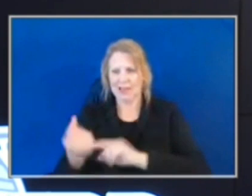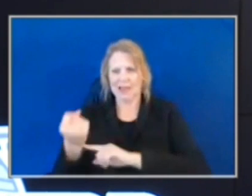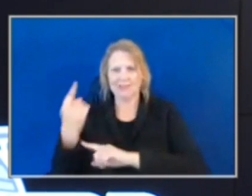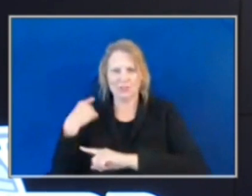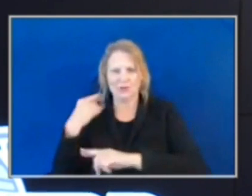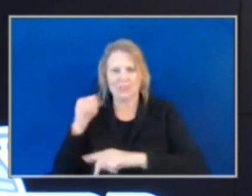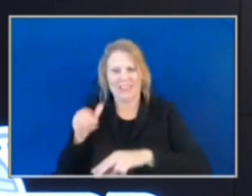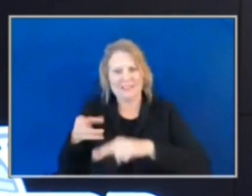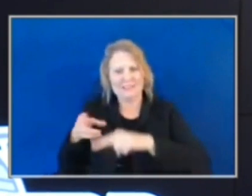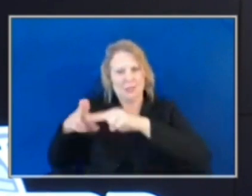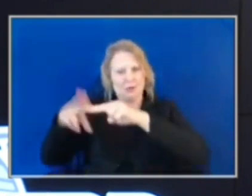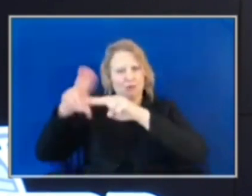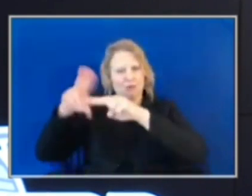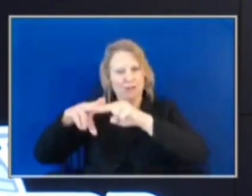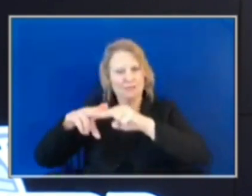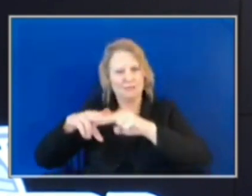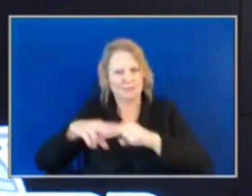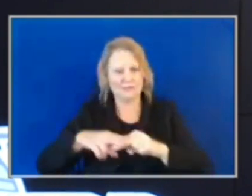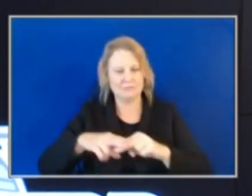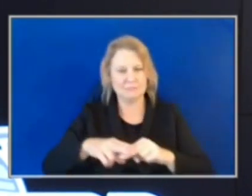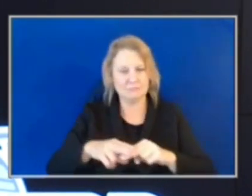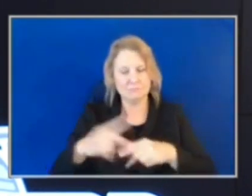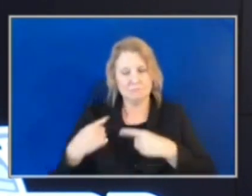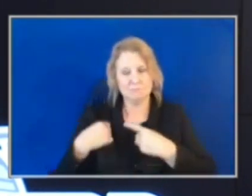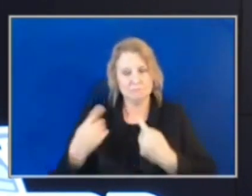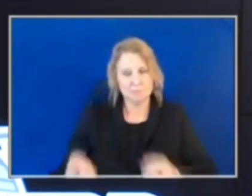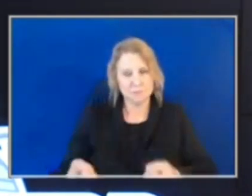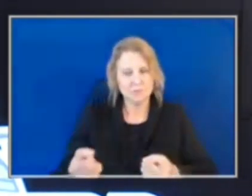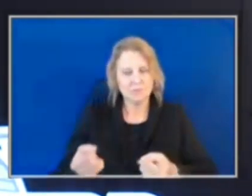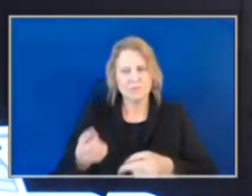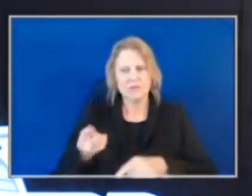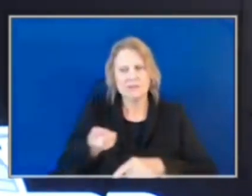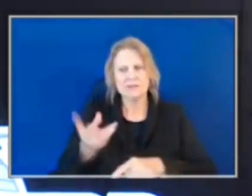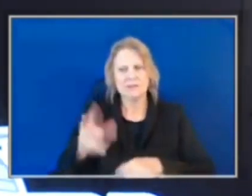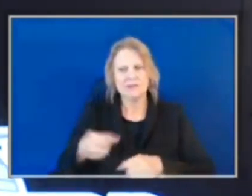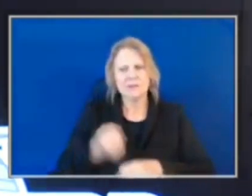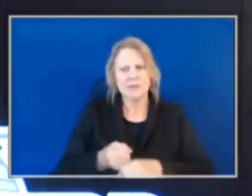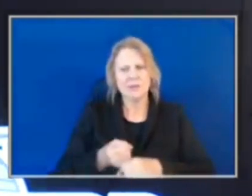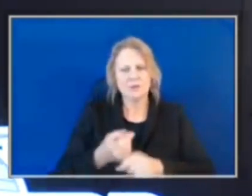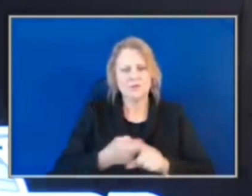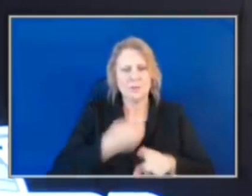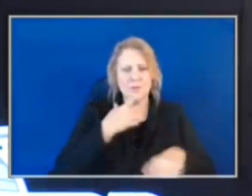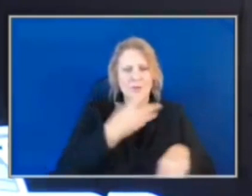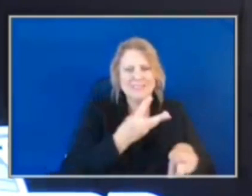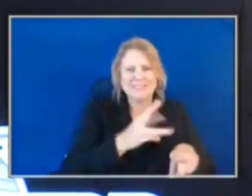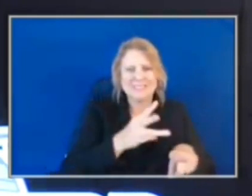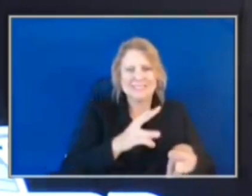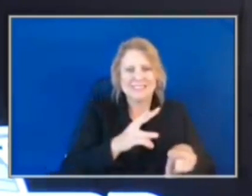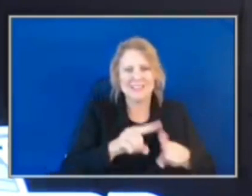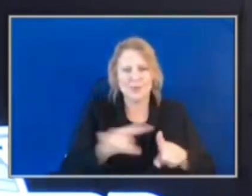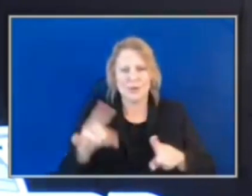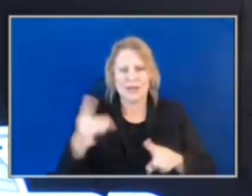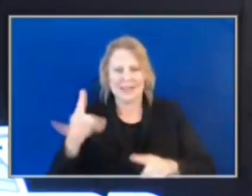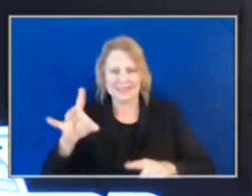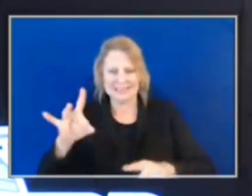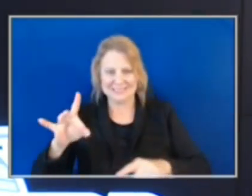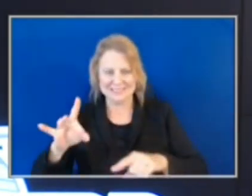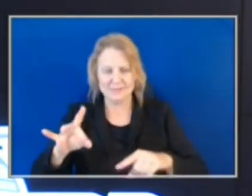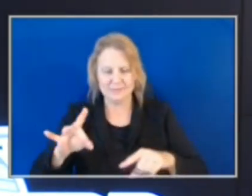is partially driven in the last several years by the increase of the juvenile age from 16 to 18. That changed in 2019.